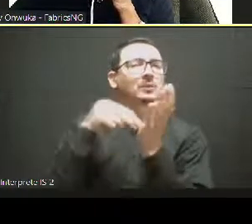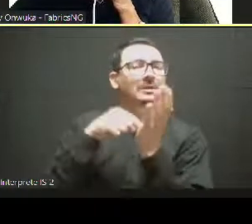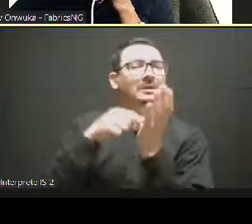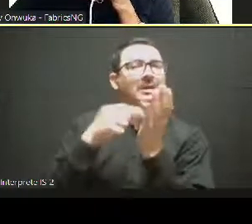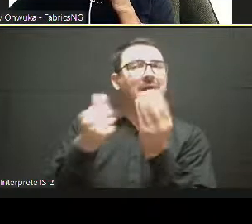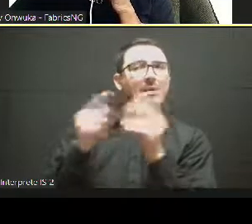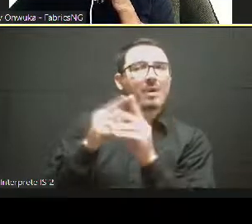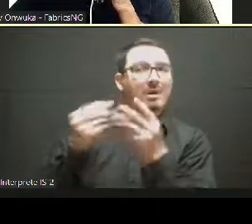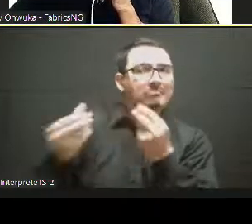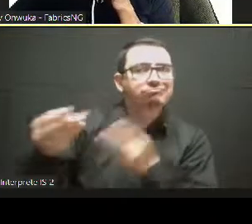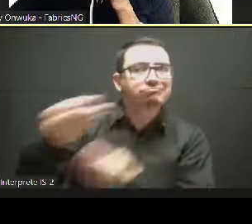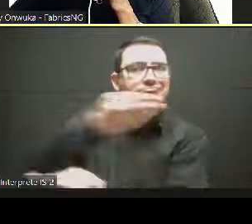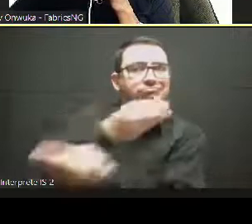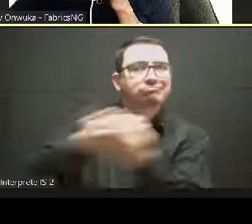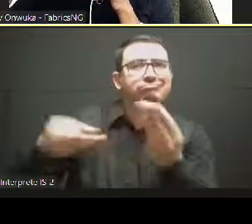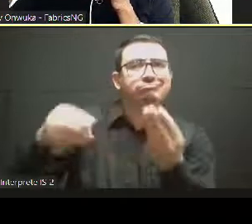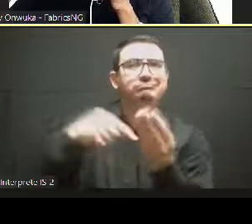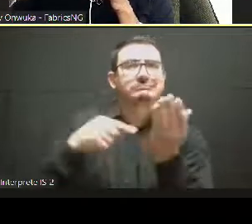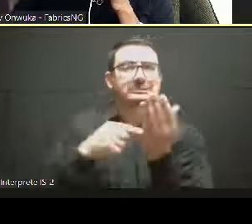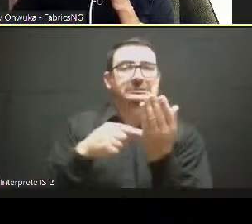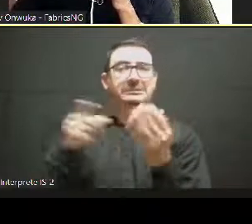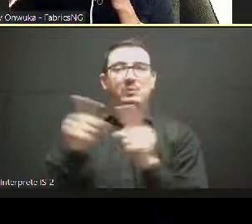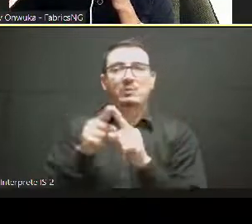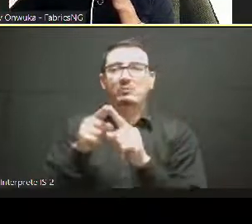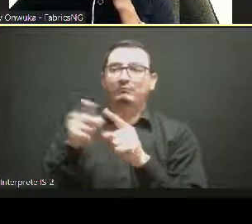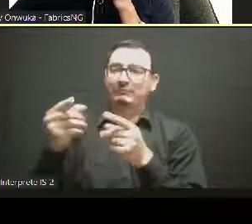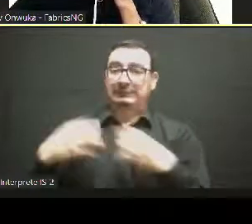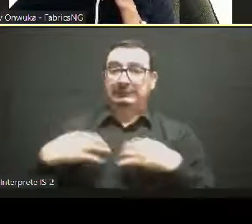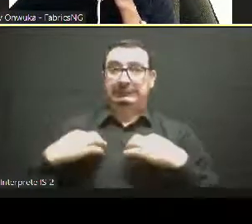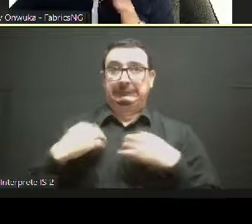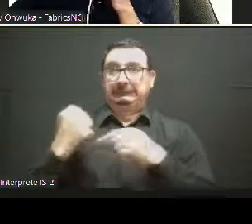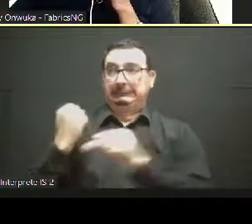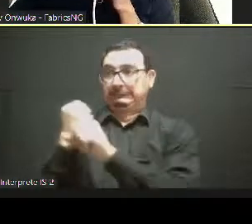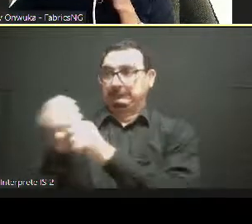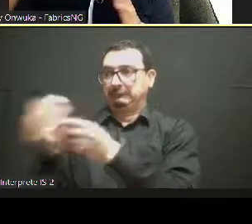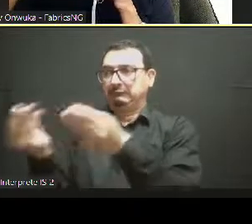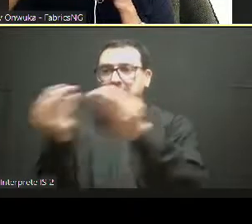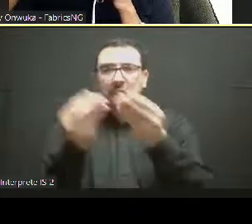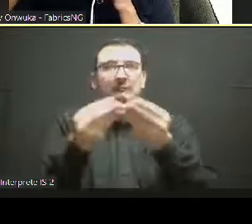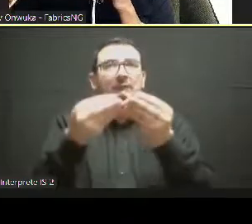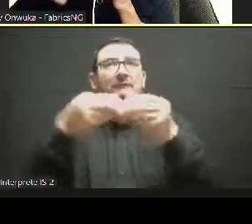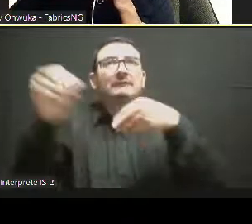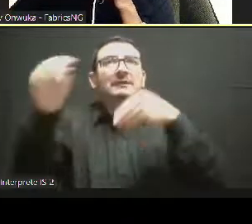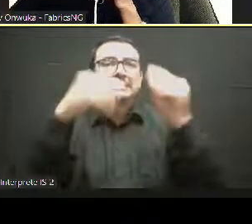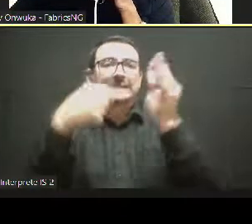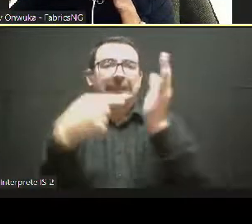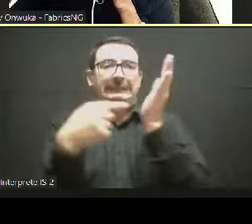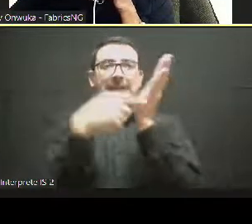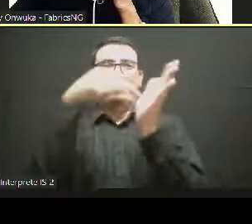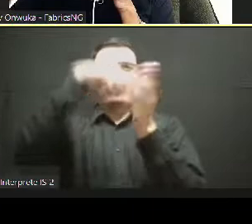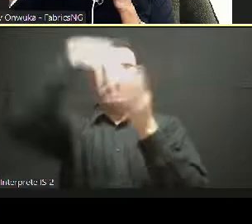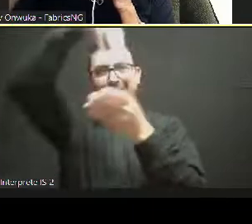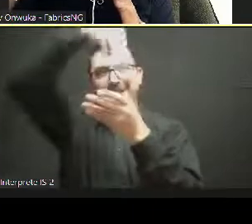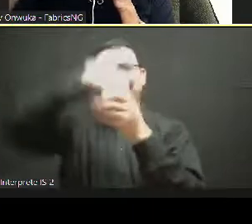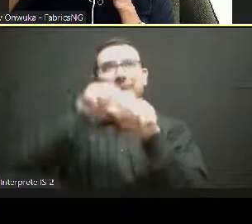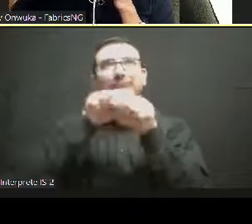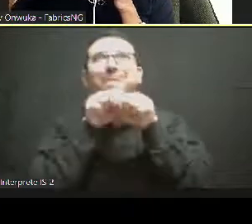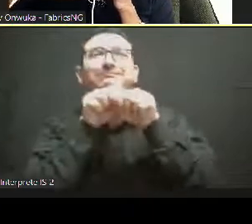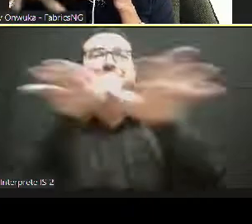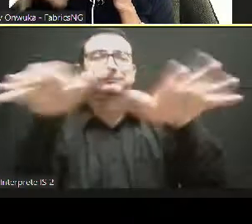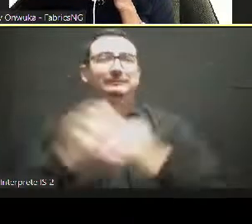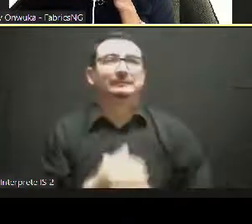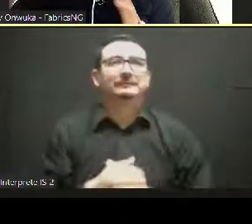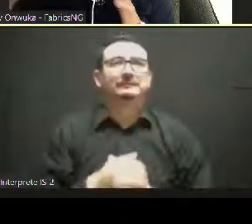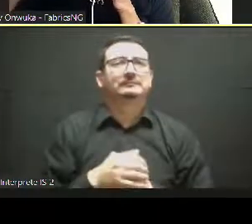for you to understand what the fabric, the fiber composition is, the fabric characteristics and behavior. So, we provide online fabric consultation